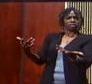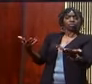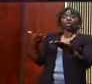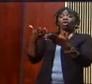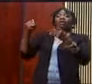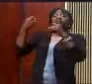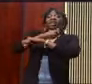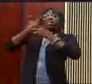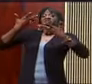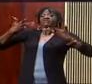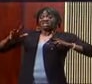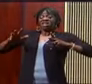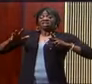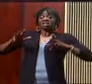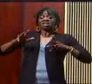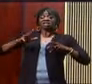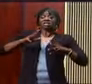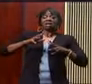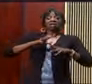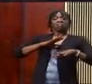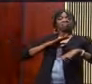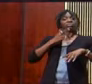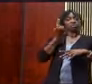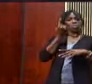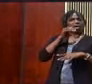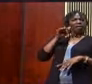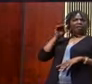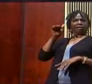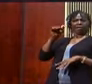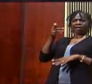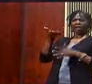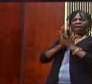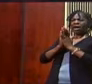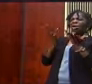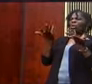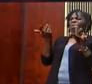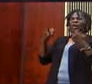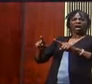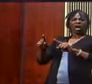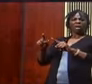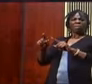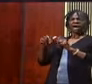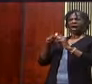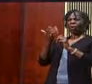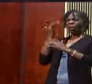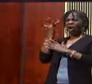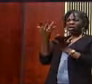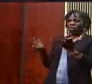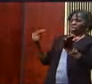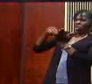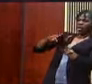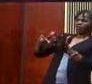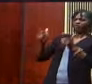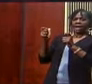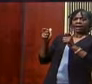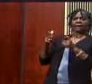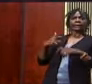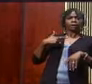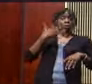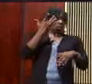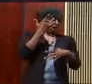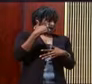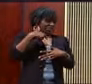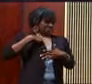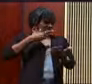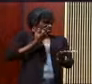so fast? Ali Karmar clapped back. He said, because the ground is no place for a champion. I